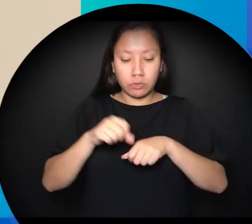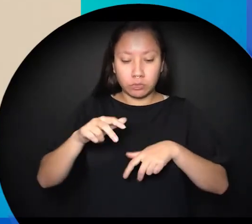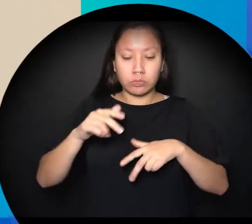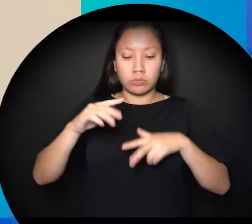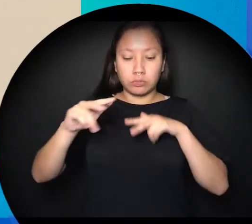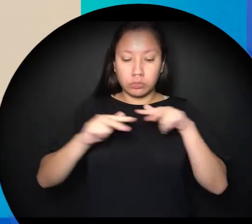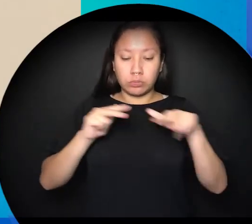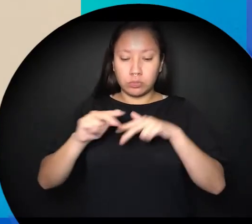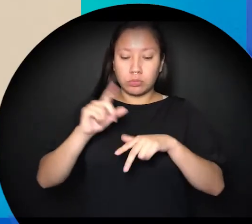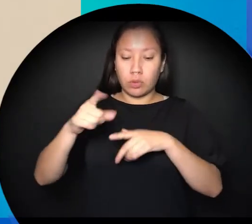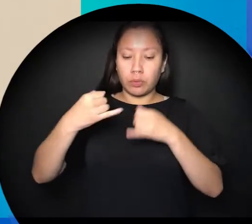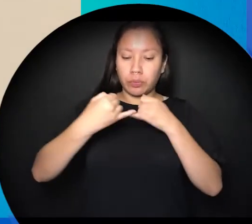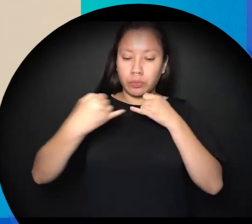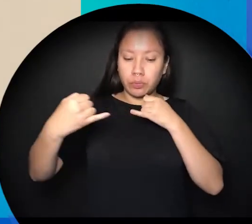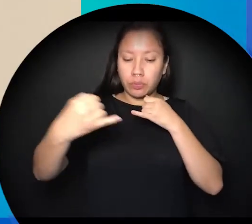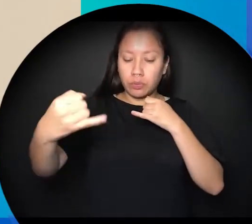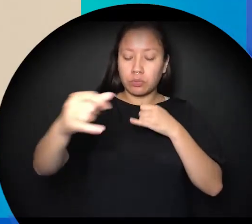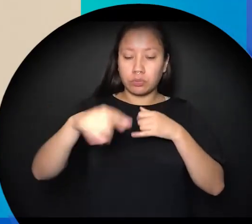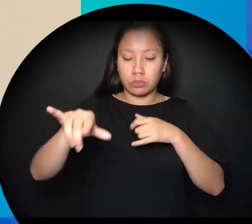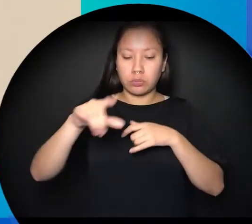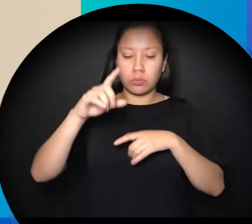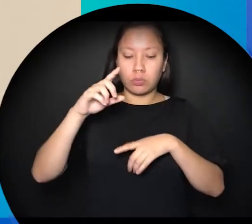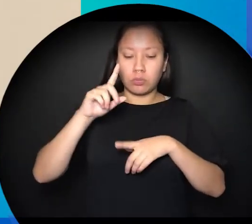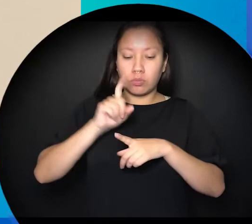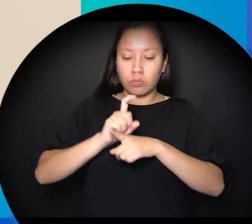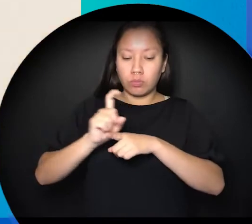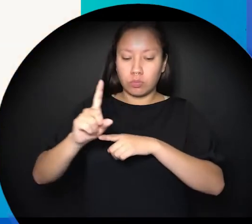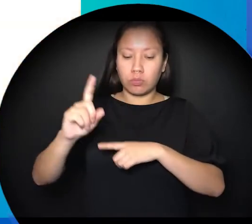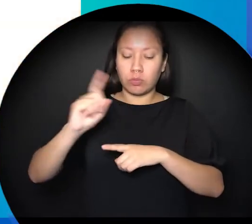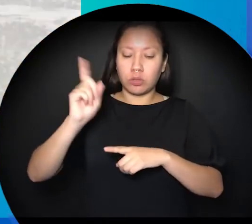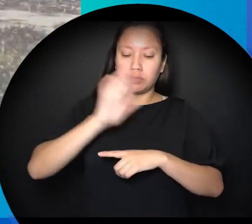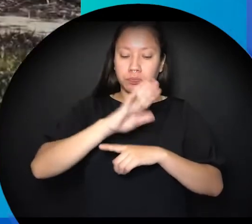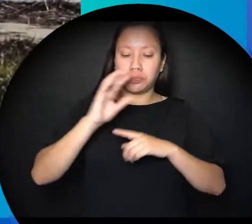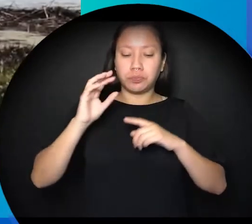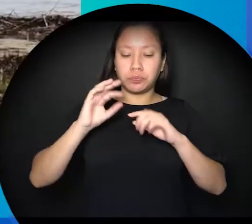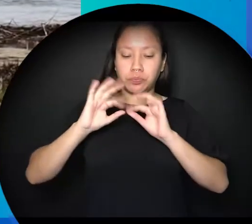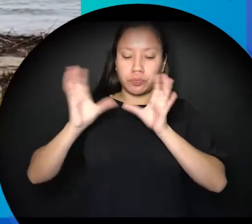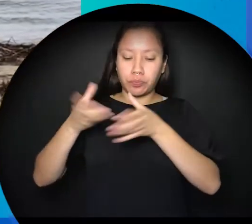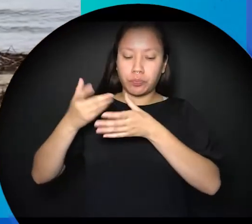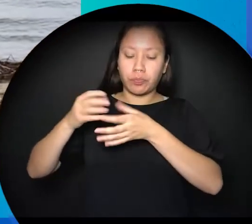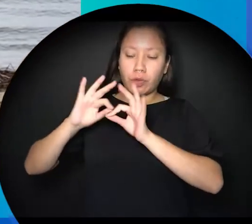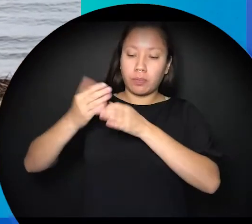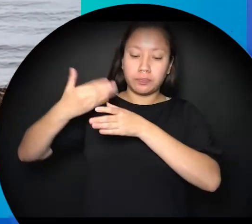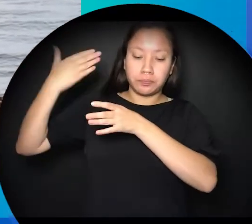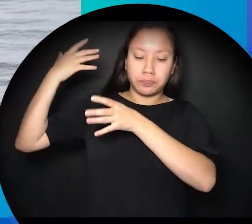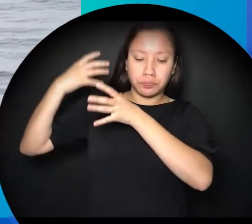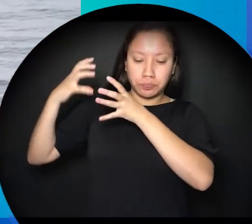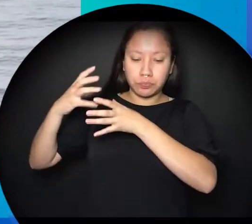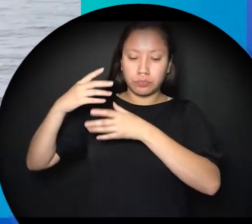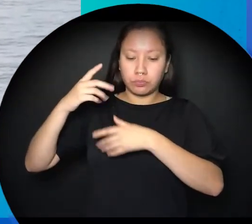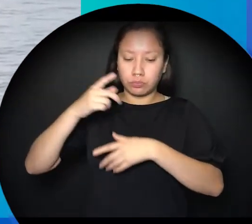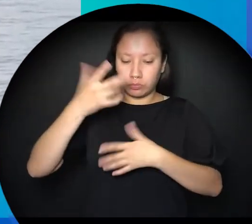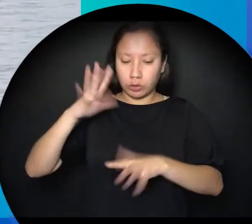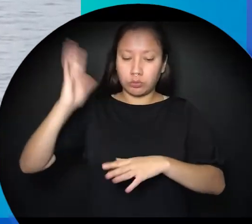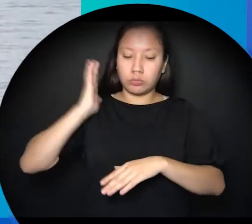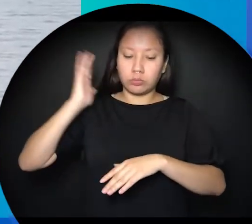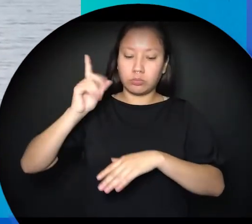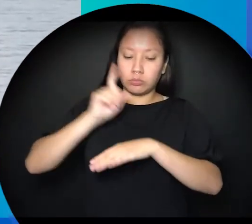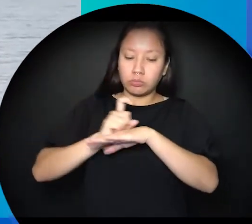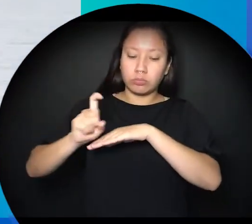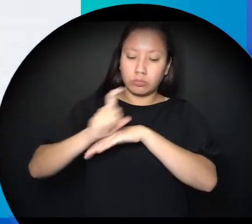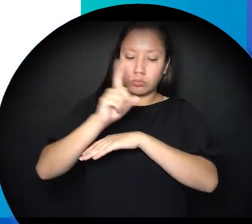there is no life and she continues to wonder what are you going to do about it